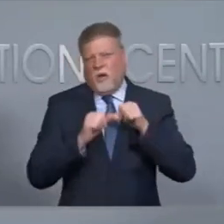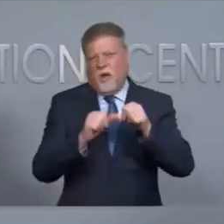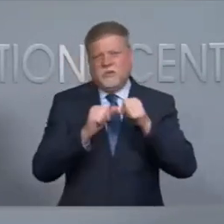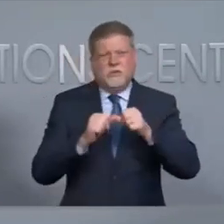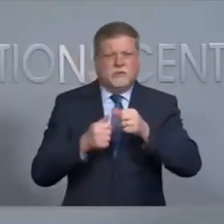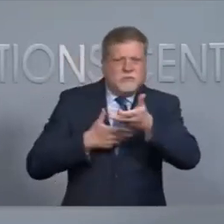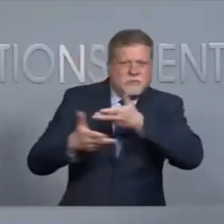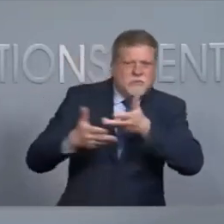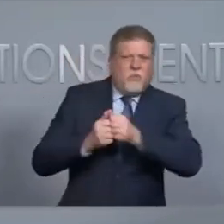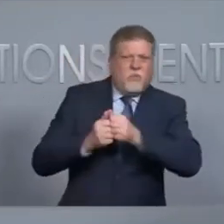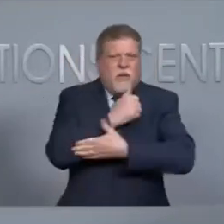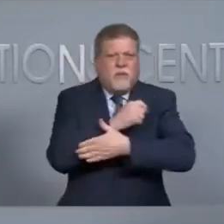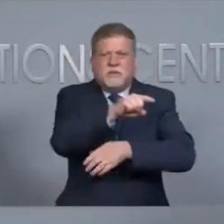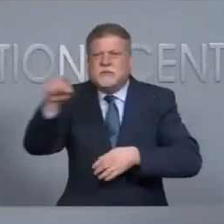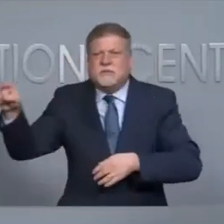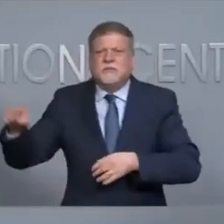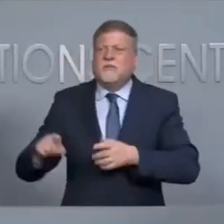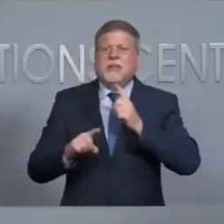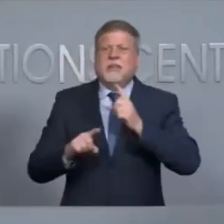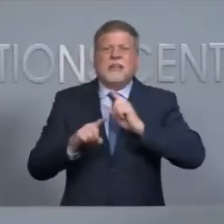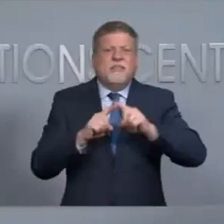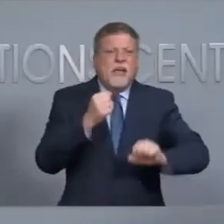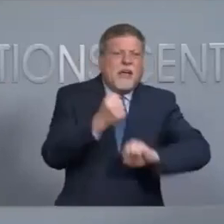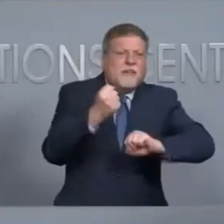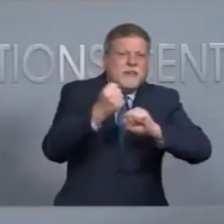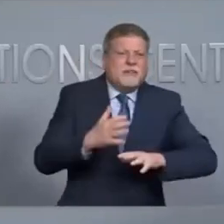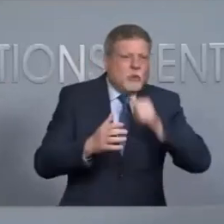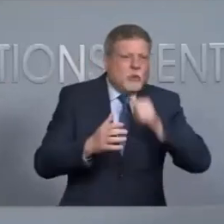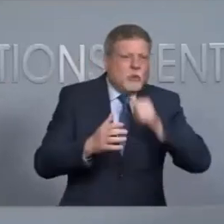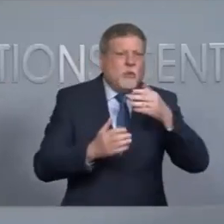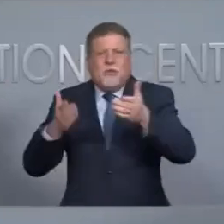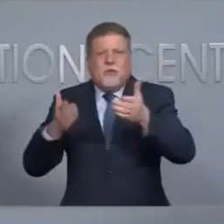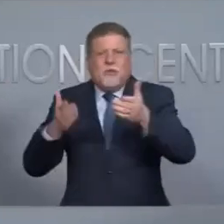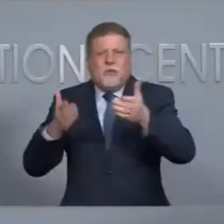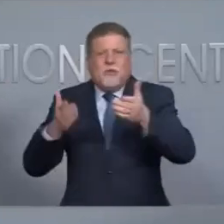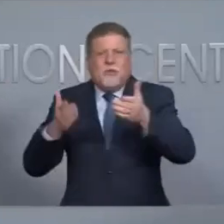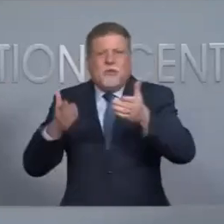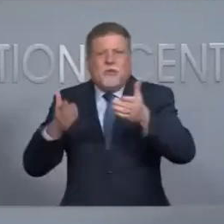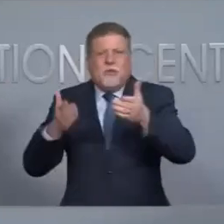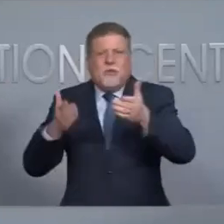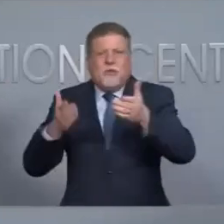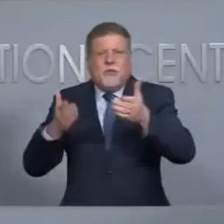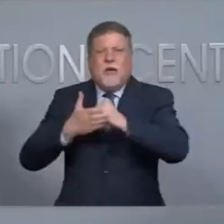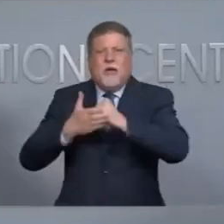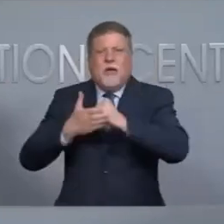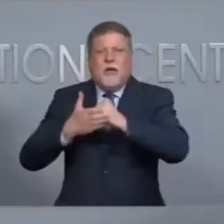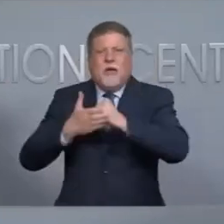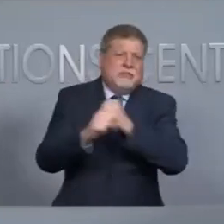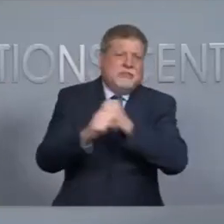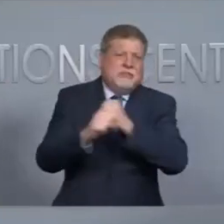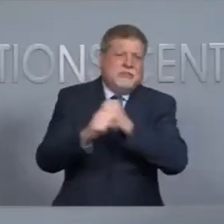with our counties and with advocates who are out there to help protect the vote if there are situations like that.